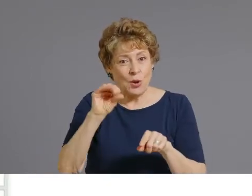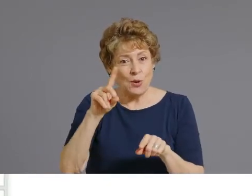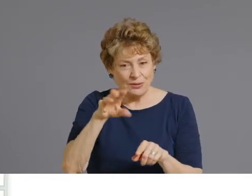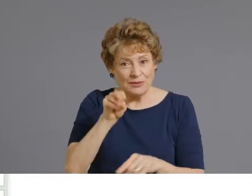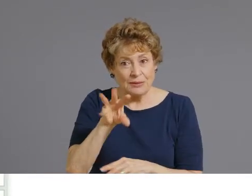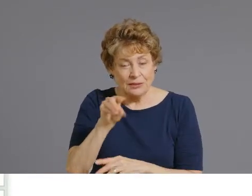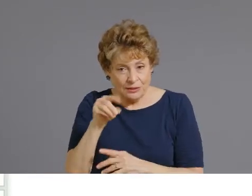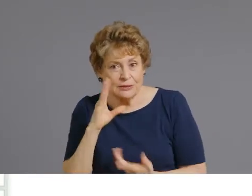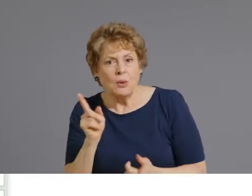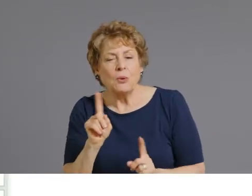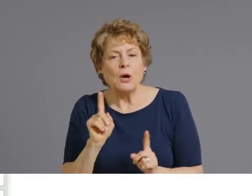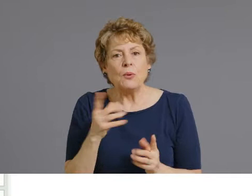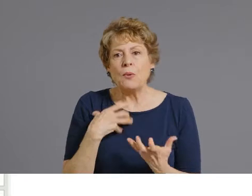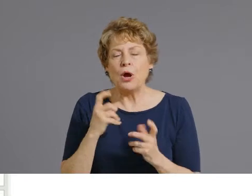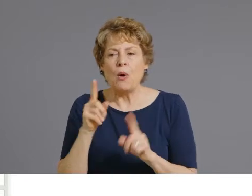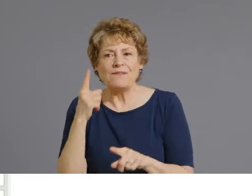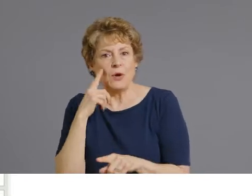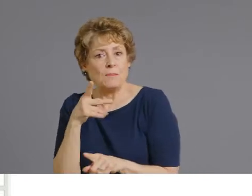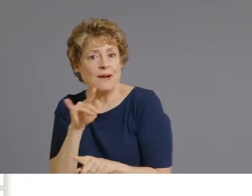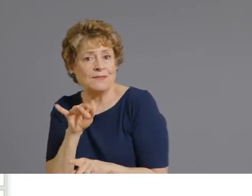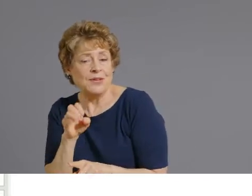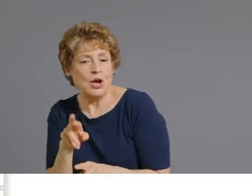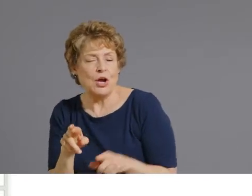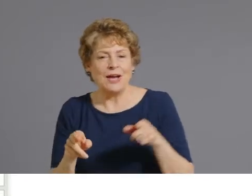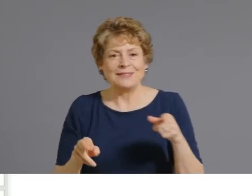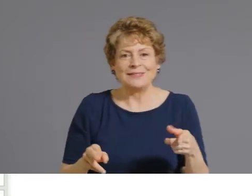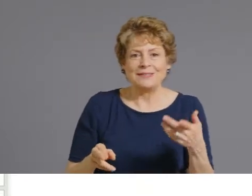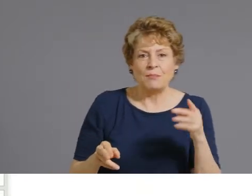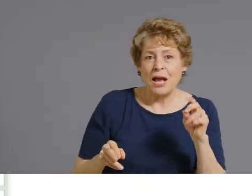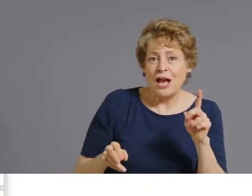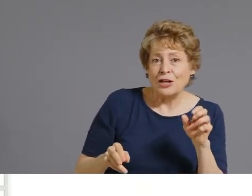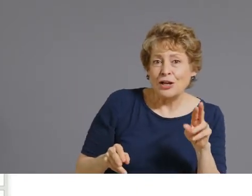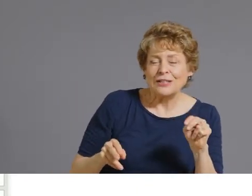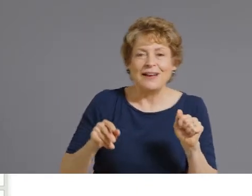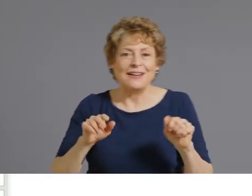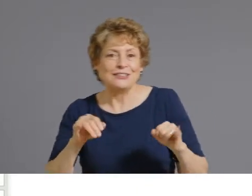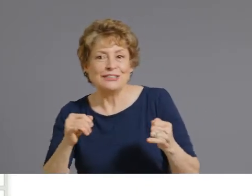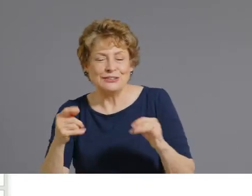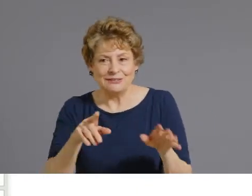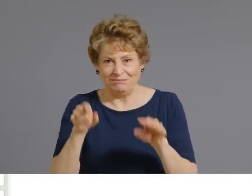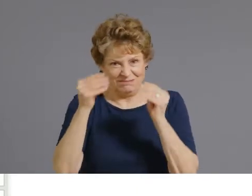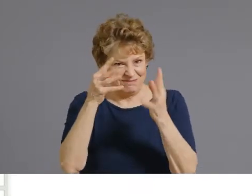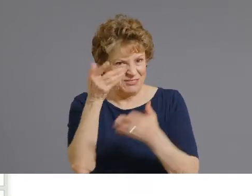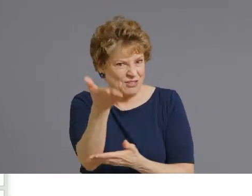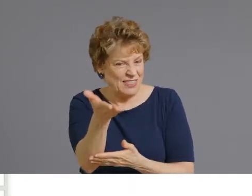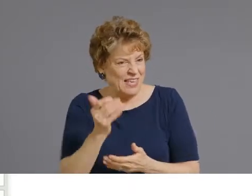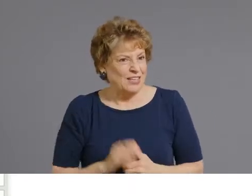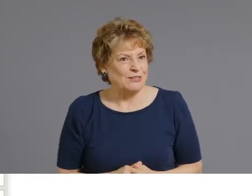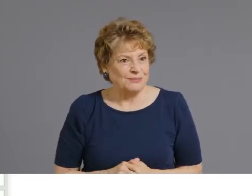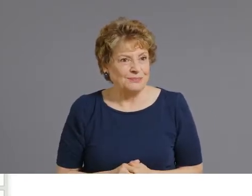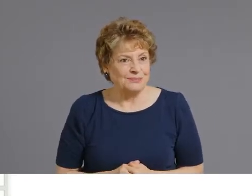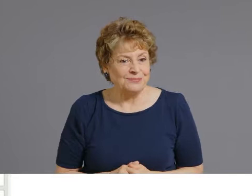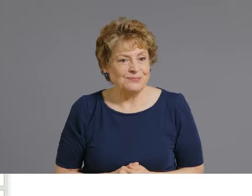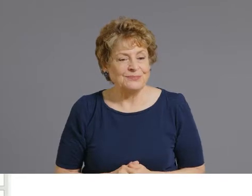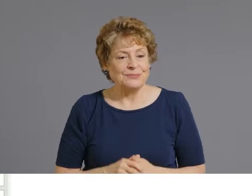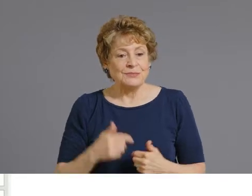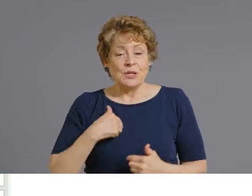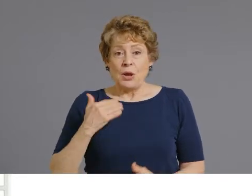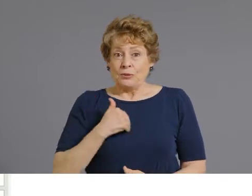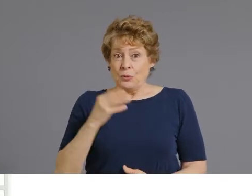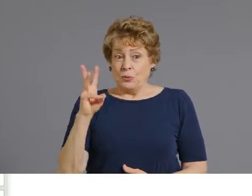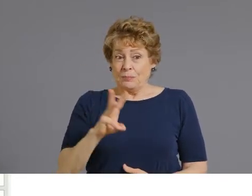We have also updated our find vaccine web page. It is searchable by vaccine type. So if you pull